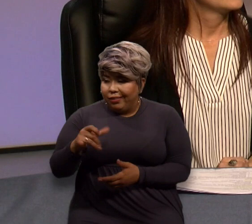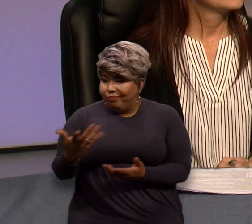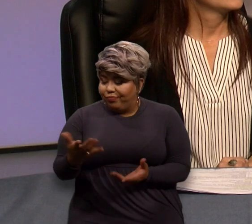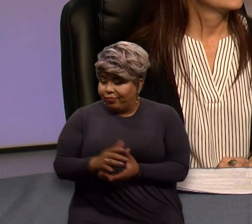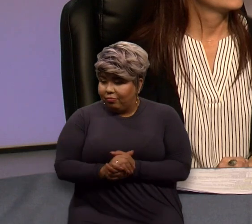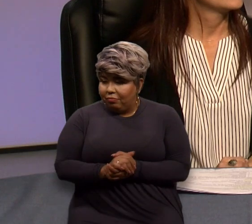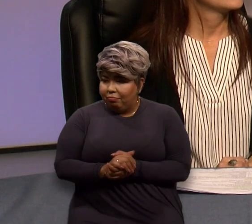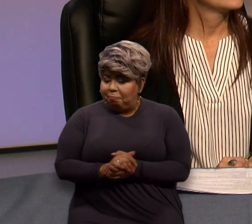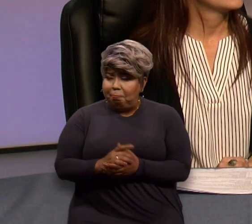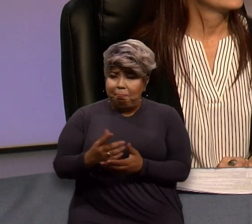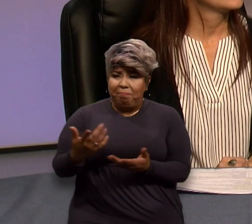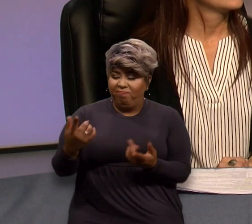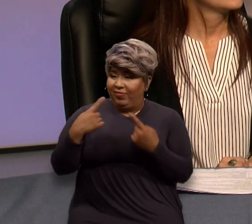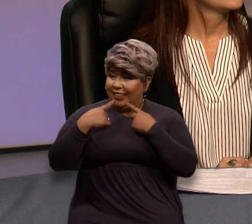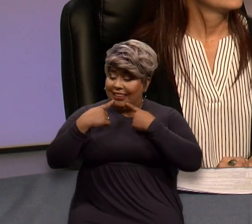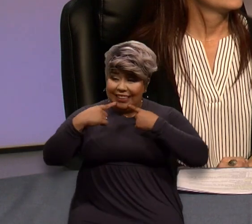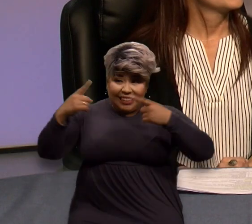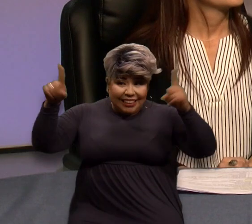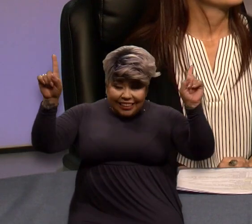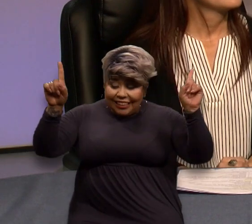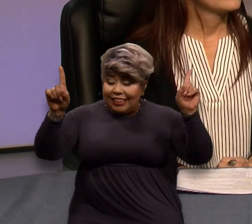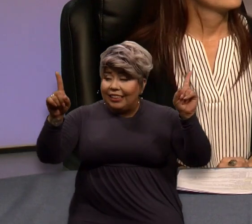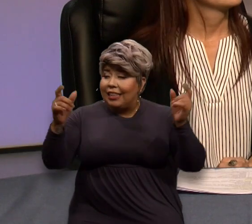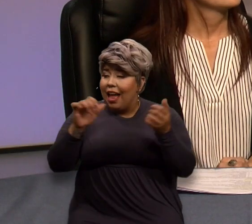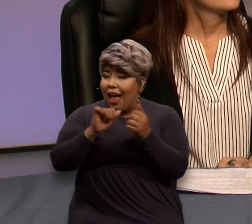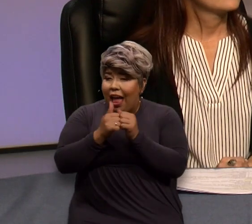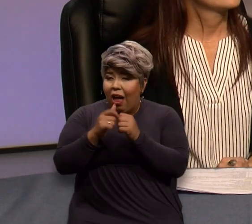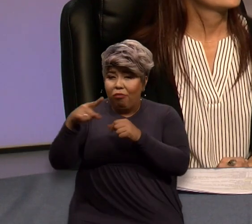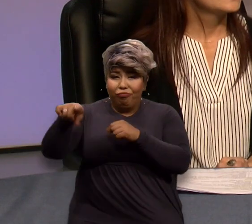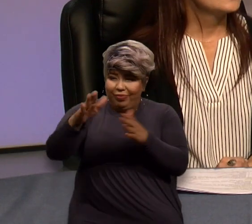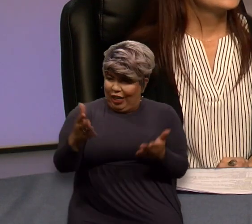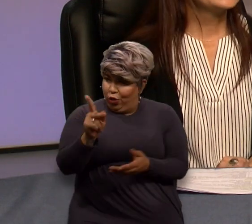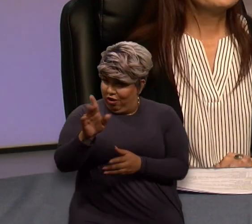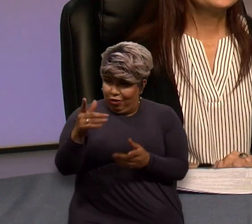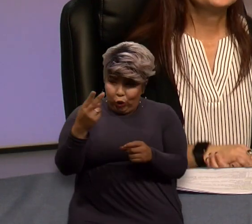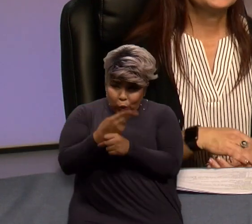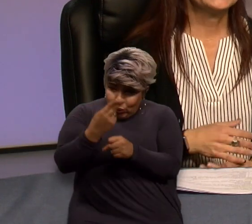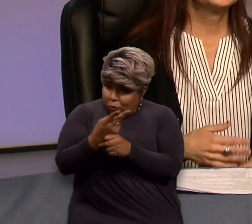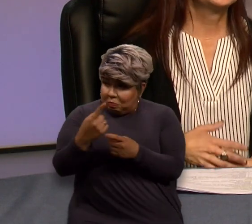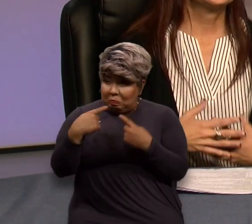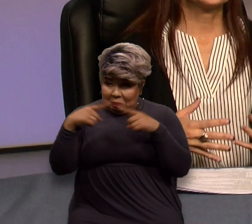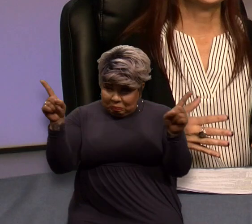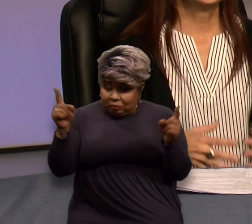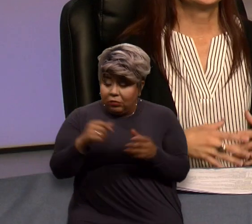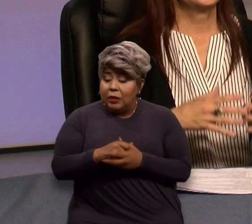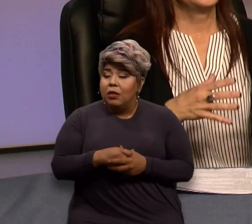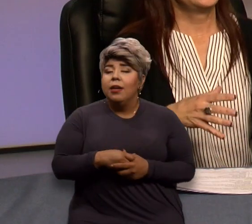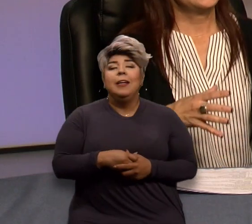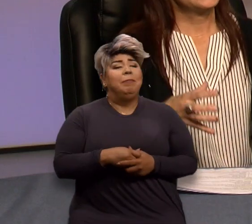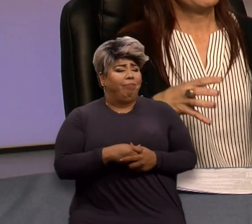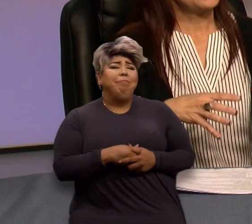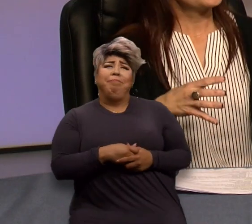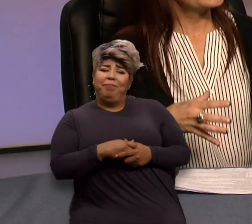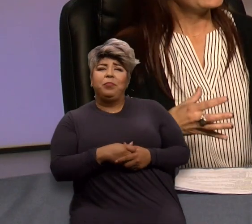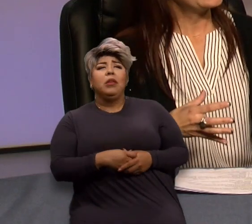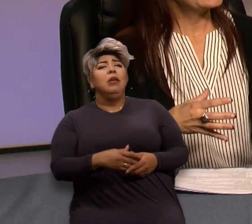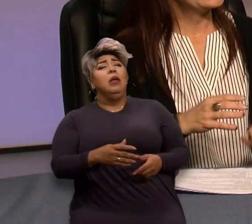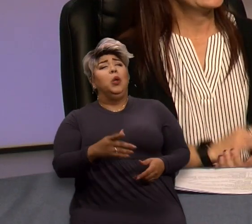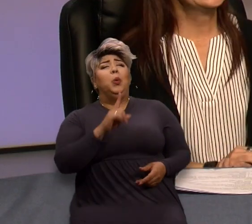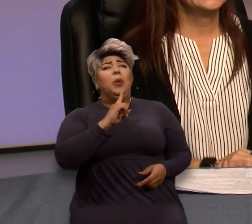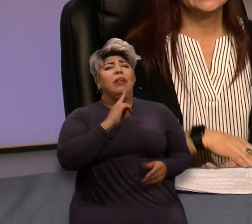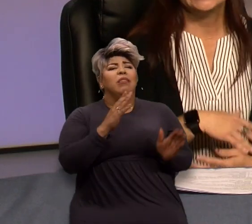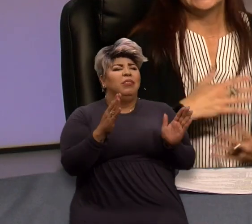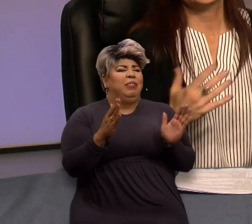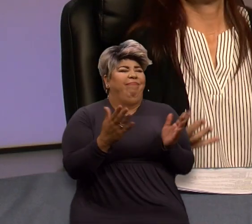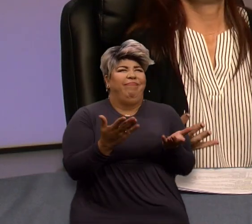a success here with how it's been used in Kern County? Absolutely. I think it started as a smaller contained